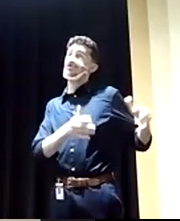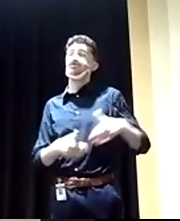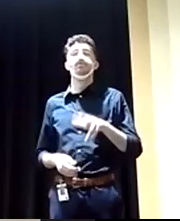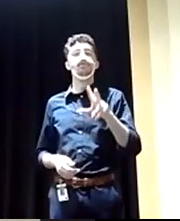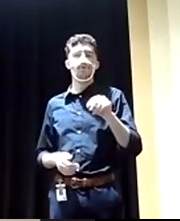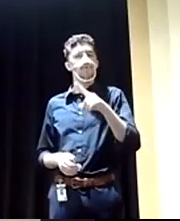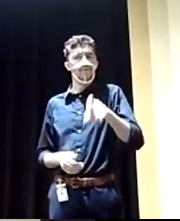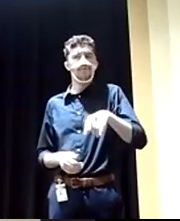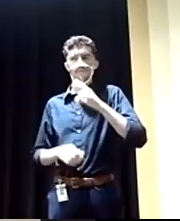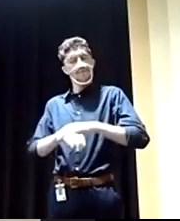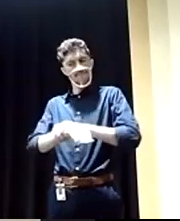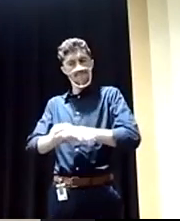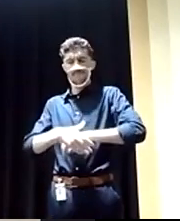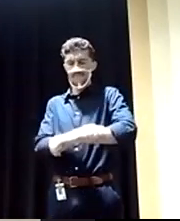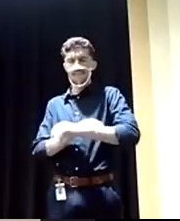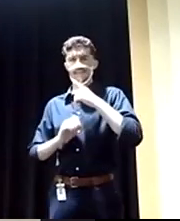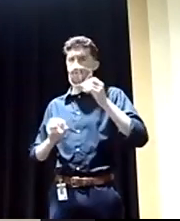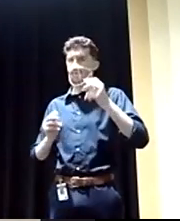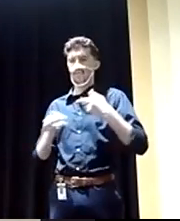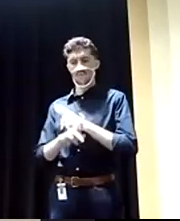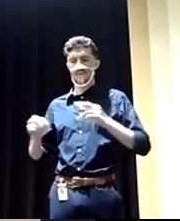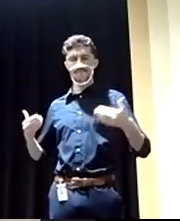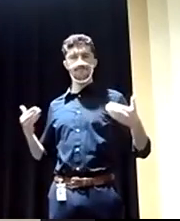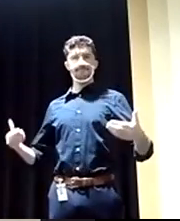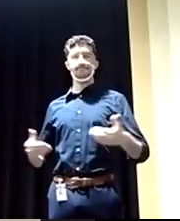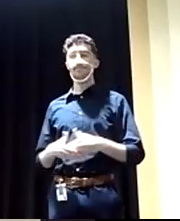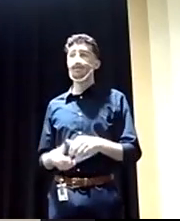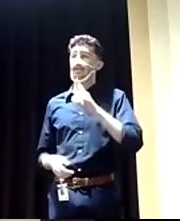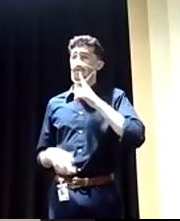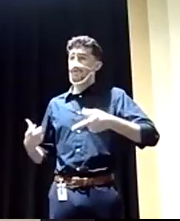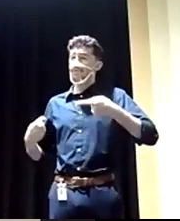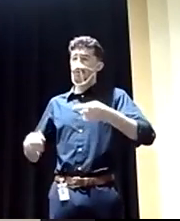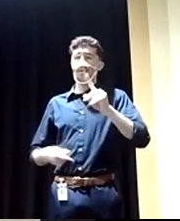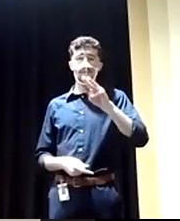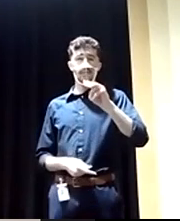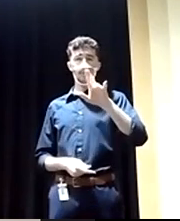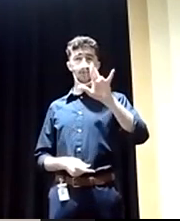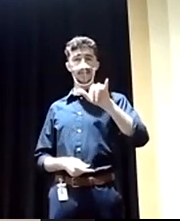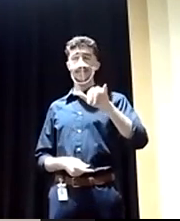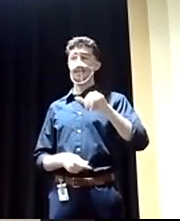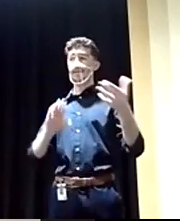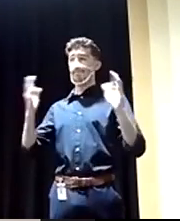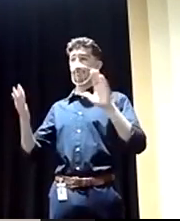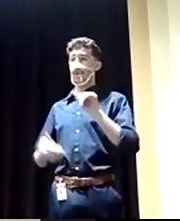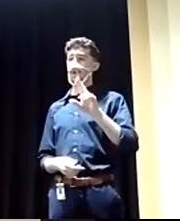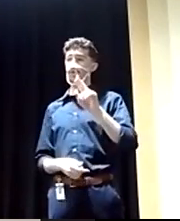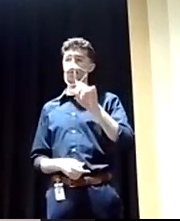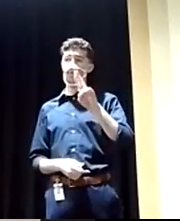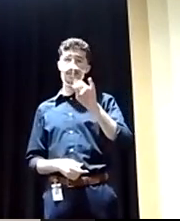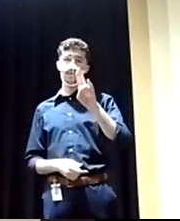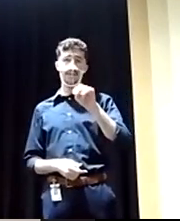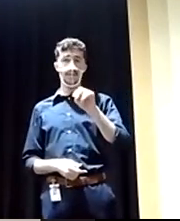down more and more. I mean, it's the same struggle. Democracy versus authoritarian regimes like